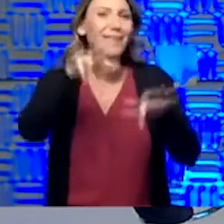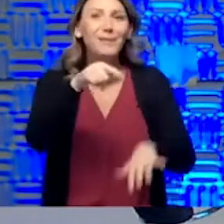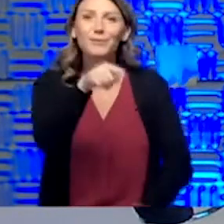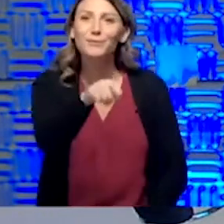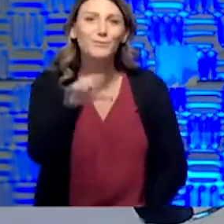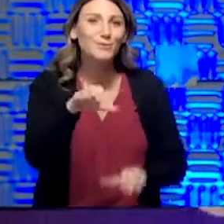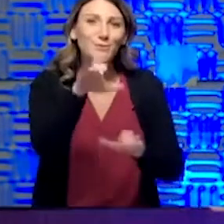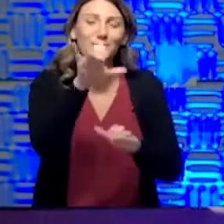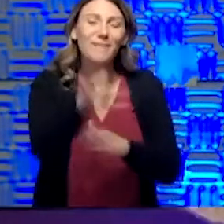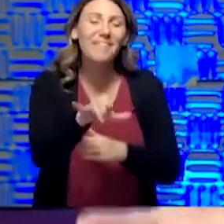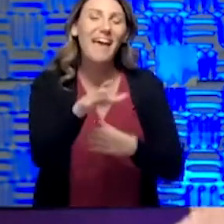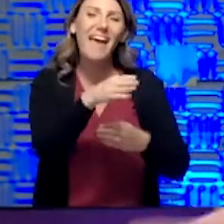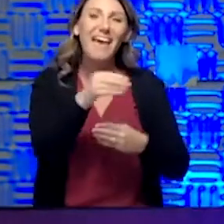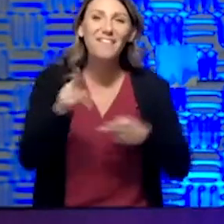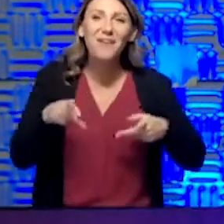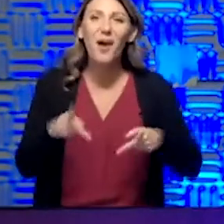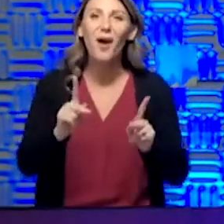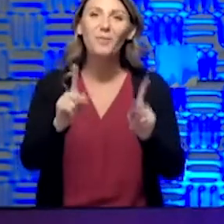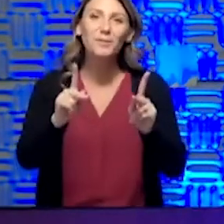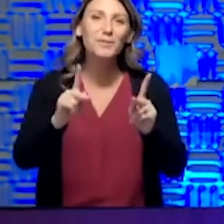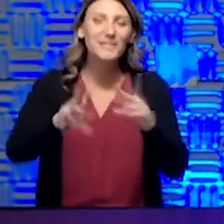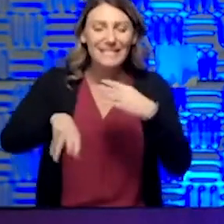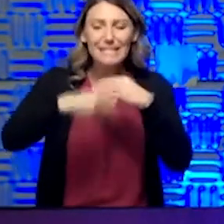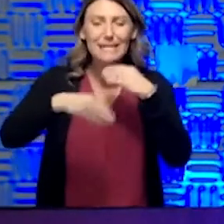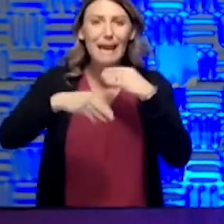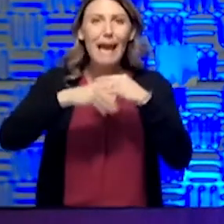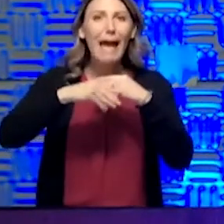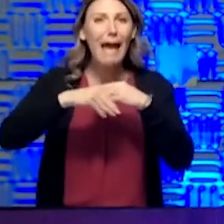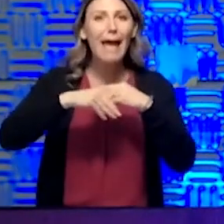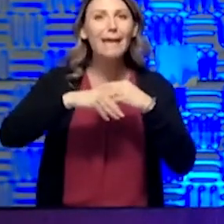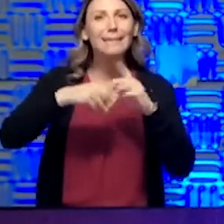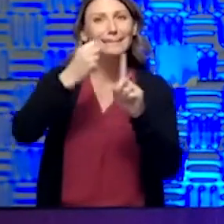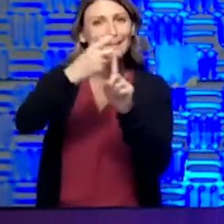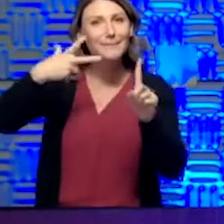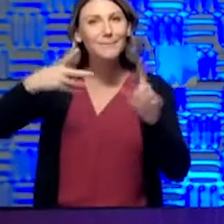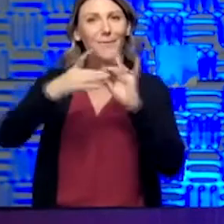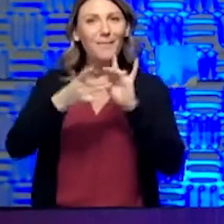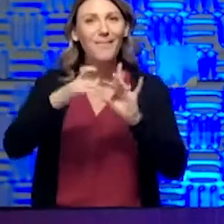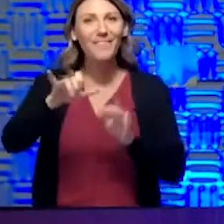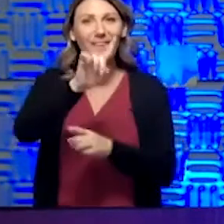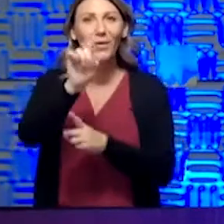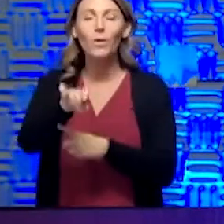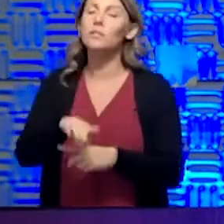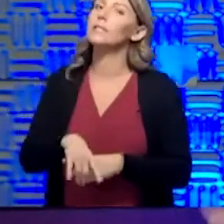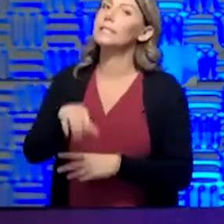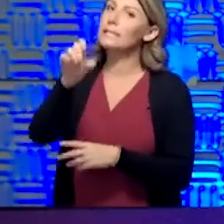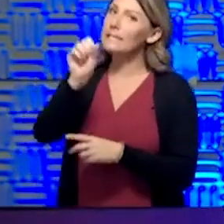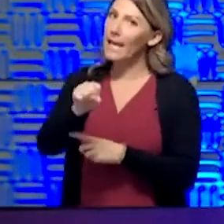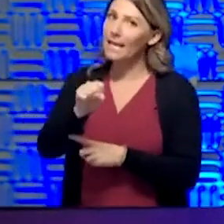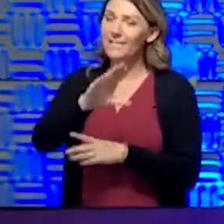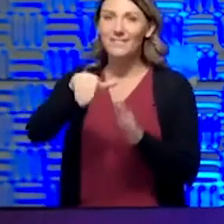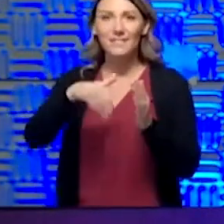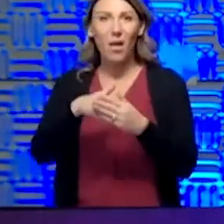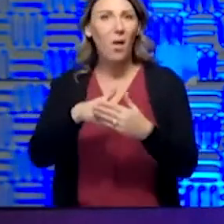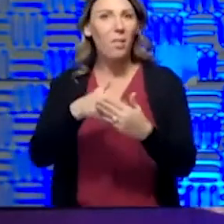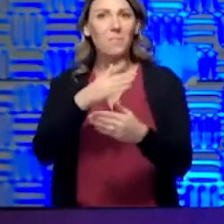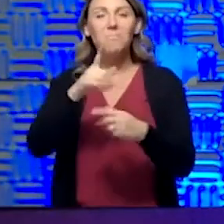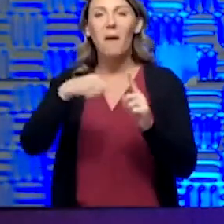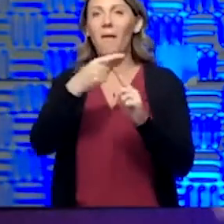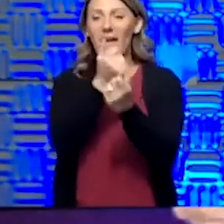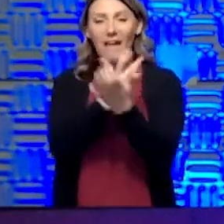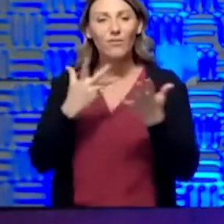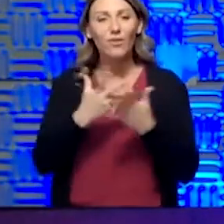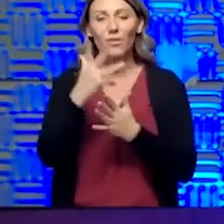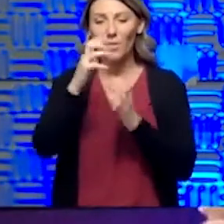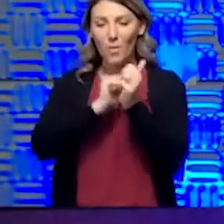to give us the opportunity to go on about that. So, you know, yeah, it's all about things, you know, right? If you wash your hands,